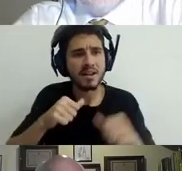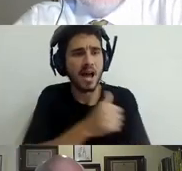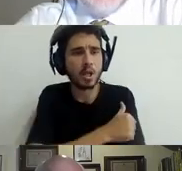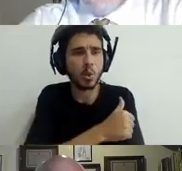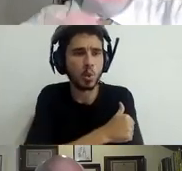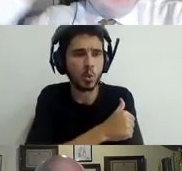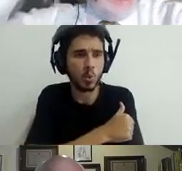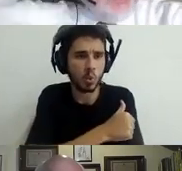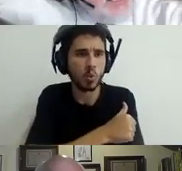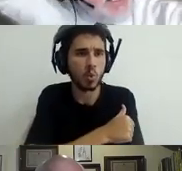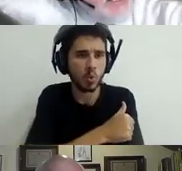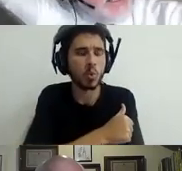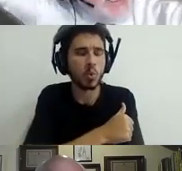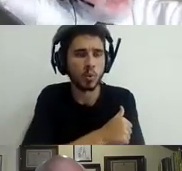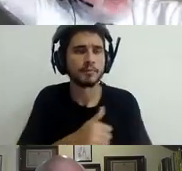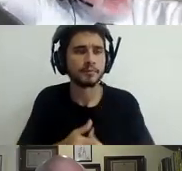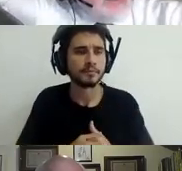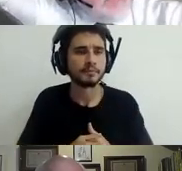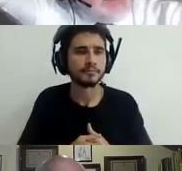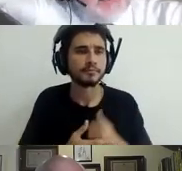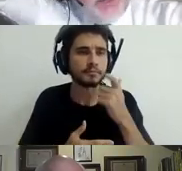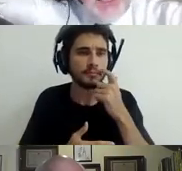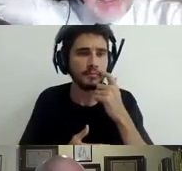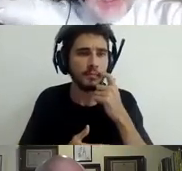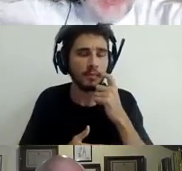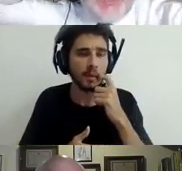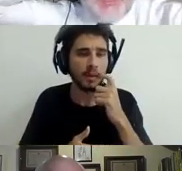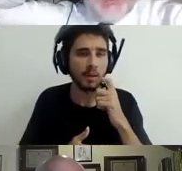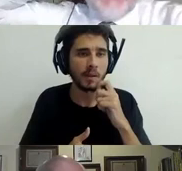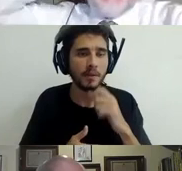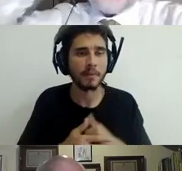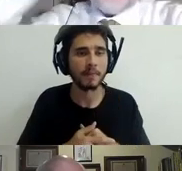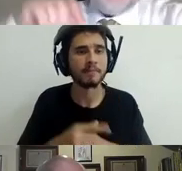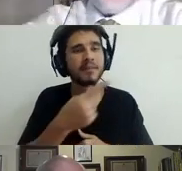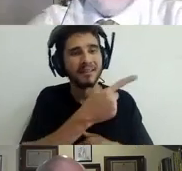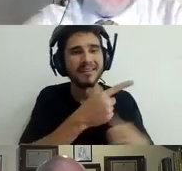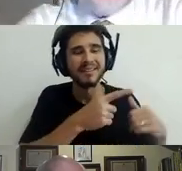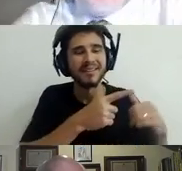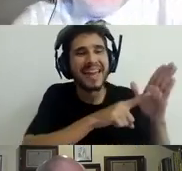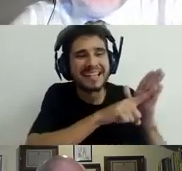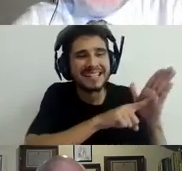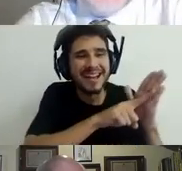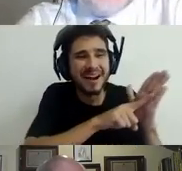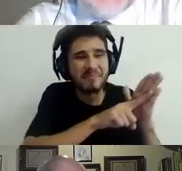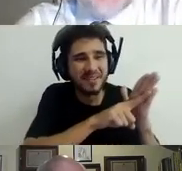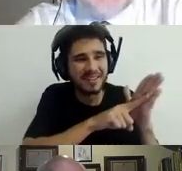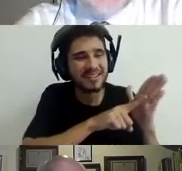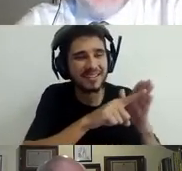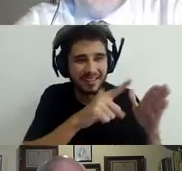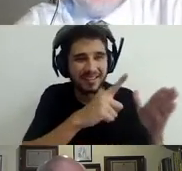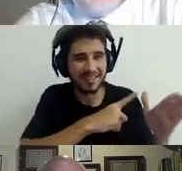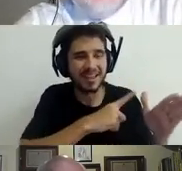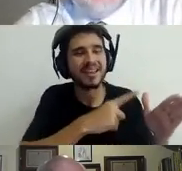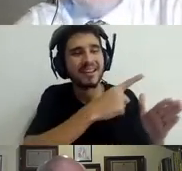halls with all the hygiene and medical risks associated. So we have to think about assessment,